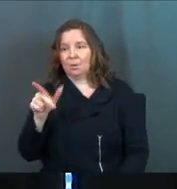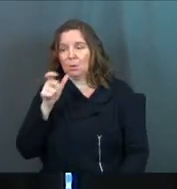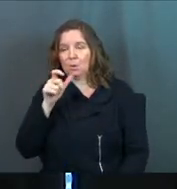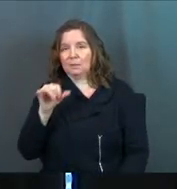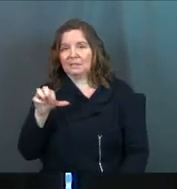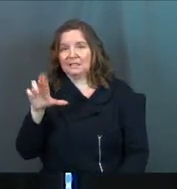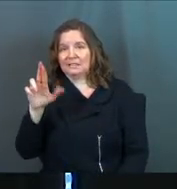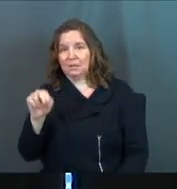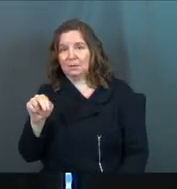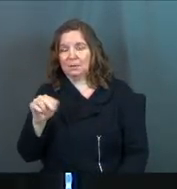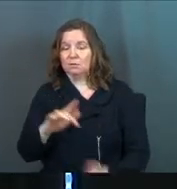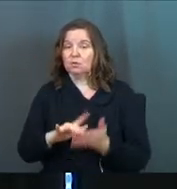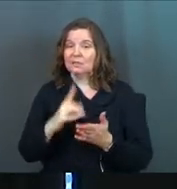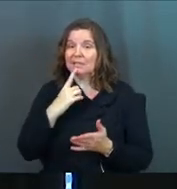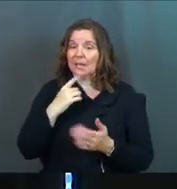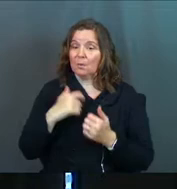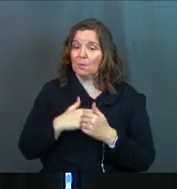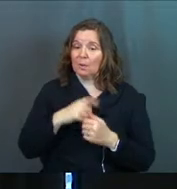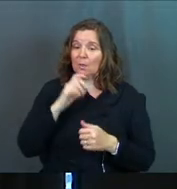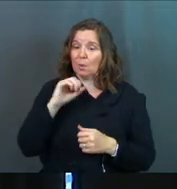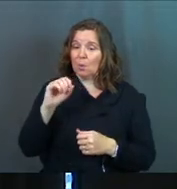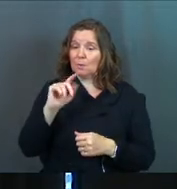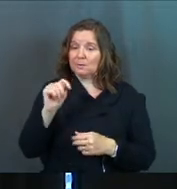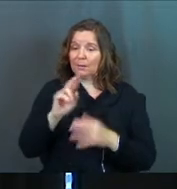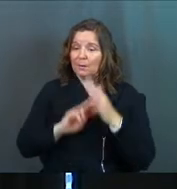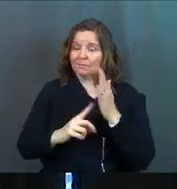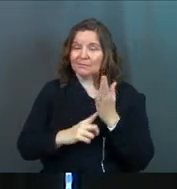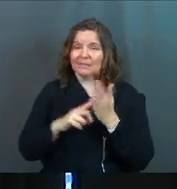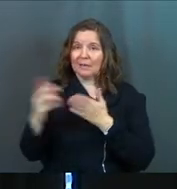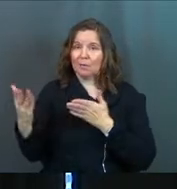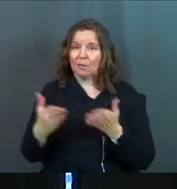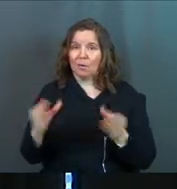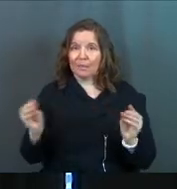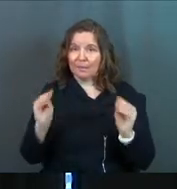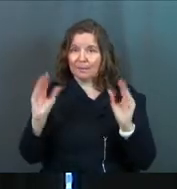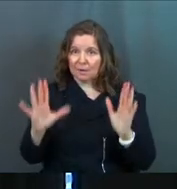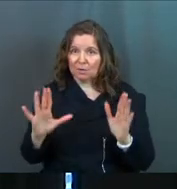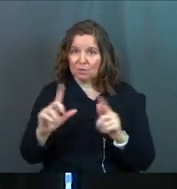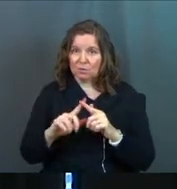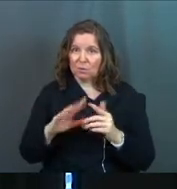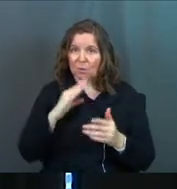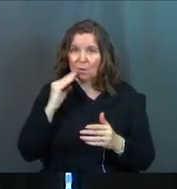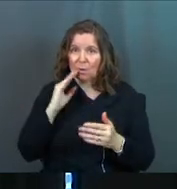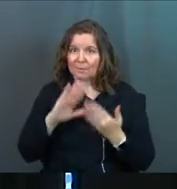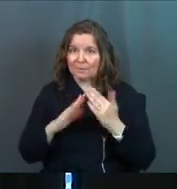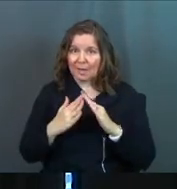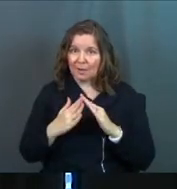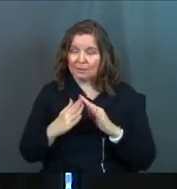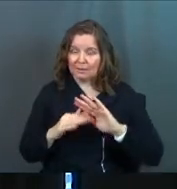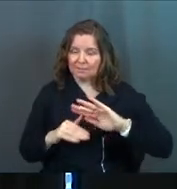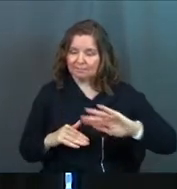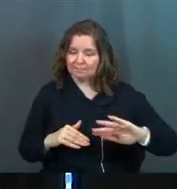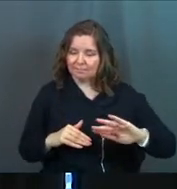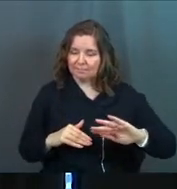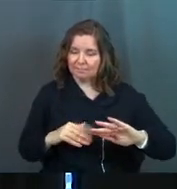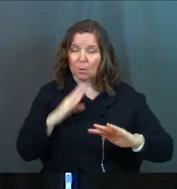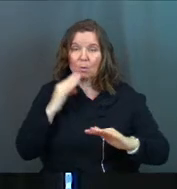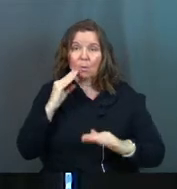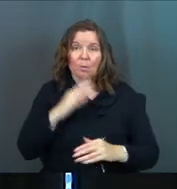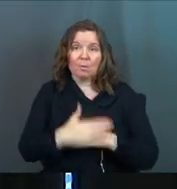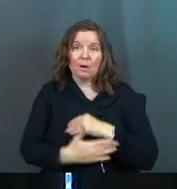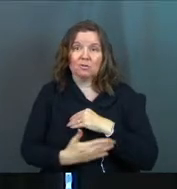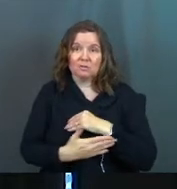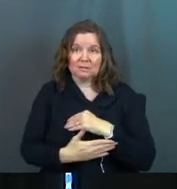is saying, Hey, even with the Old Testament prophets, sometimes they didn't bring all the miracles to their hometowns or even their home